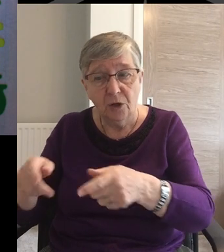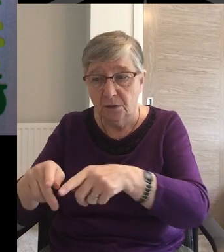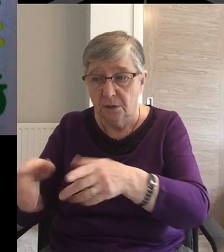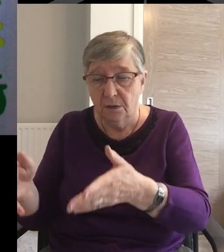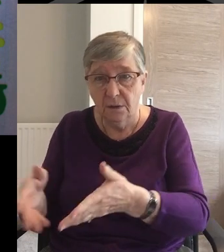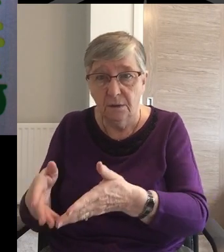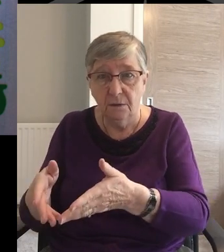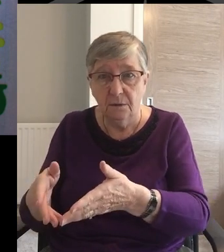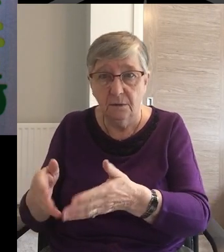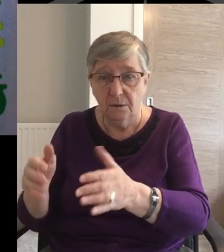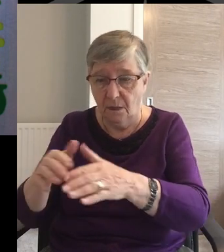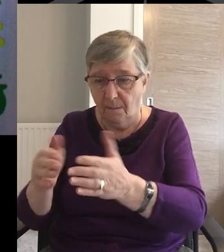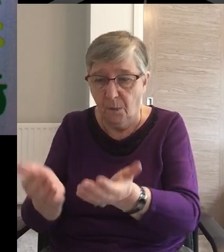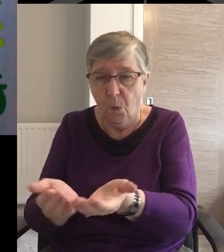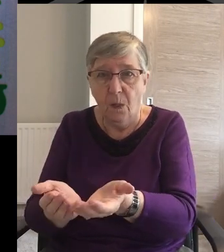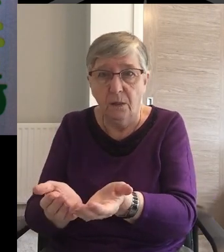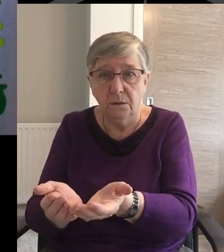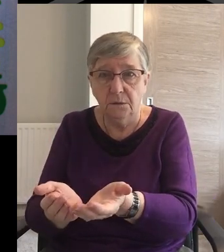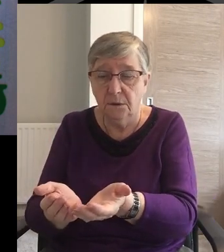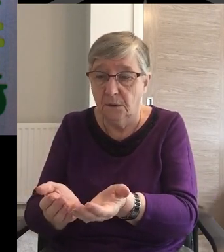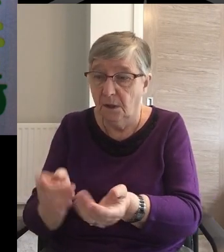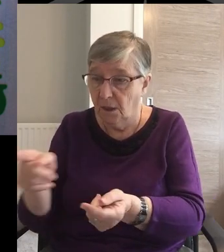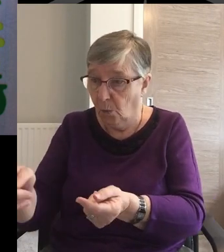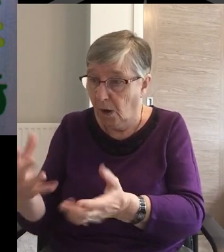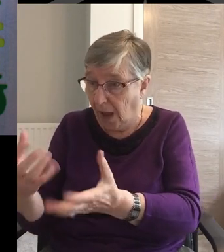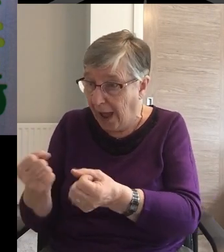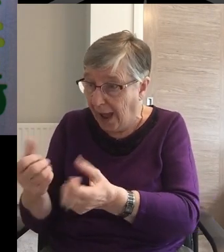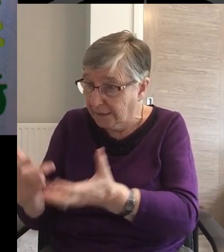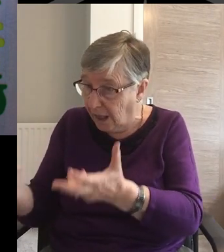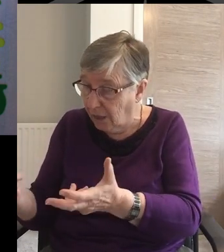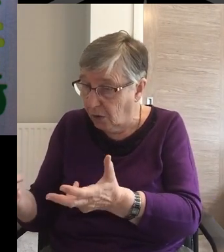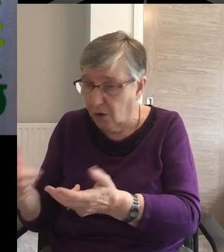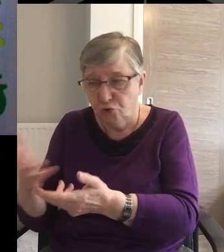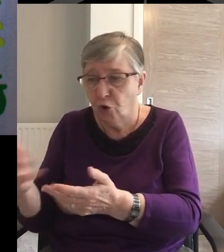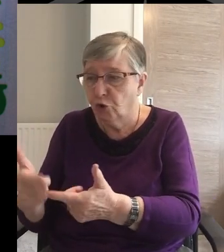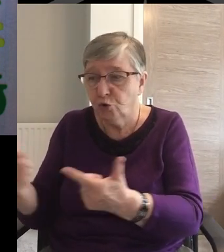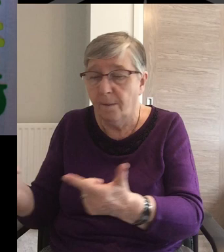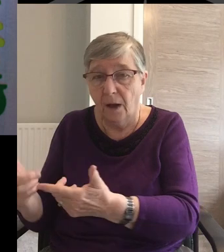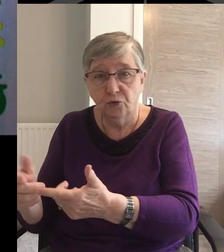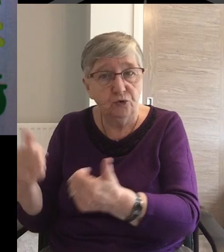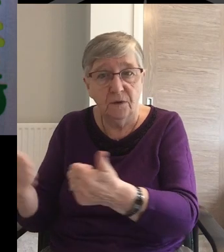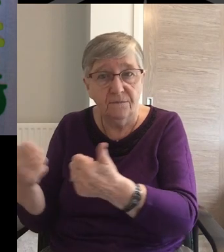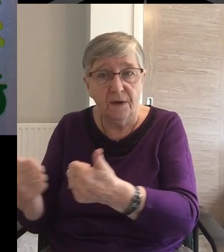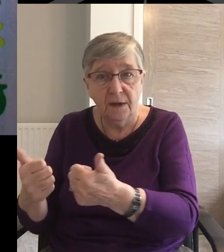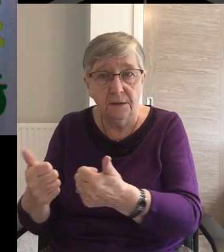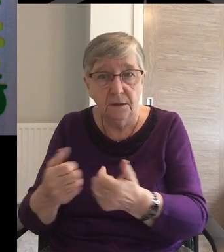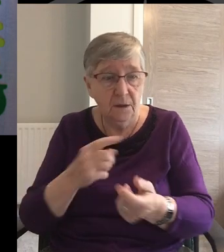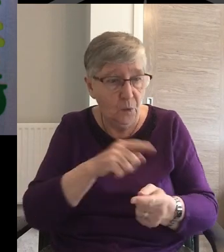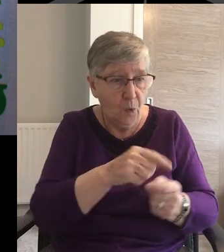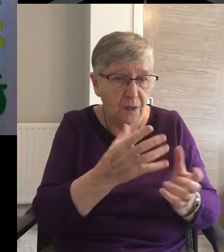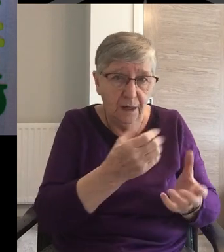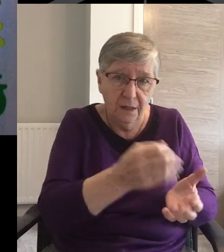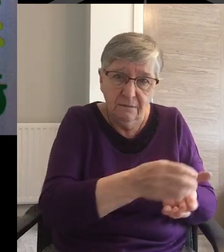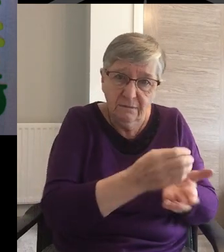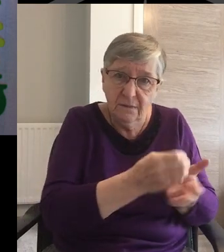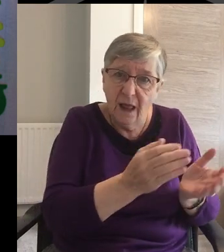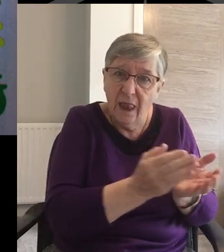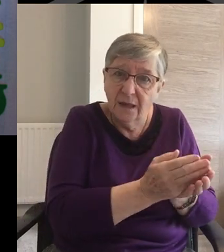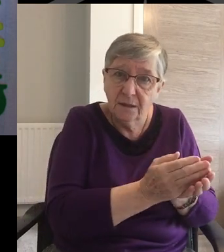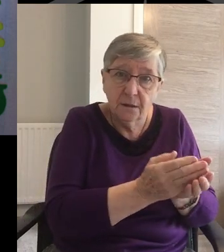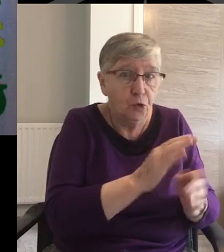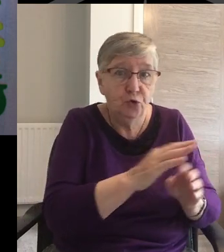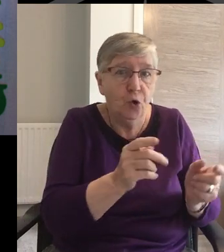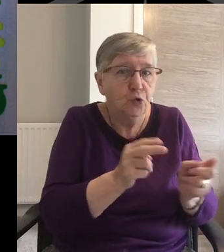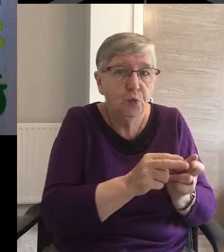A small bowl The one who gathered much Did not have too much And the one who gathered little Did not have